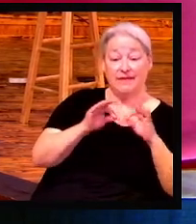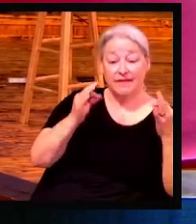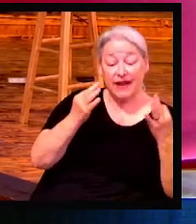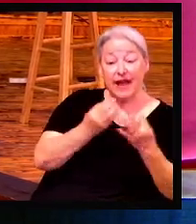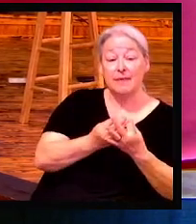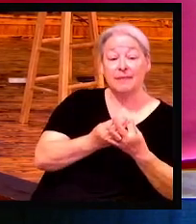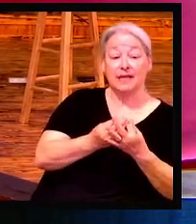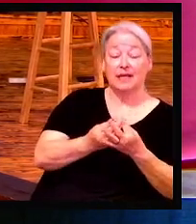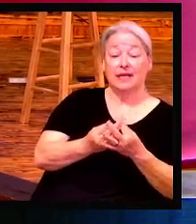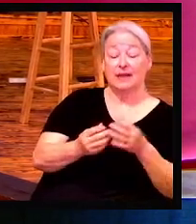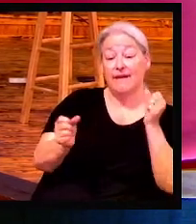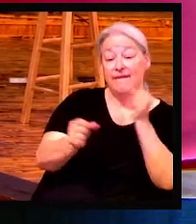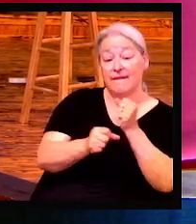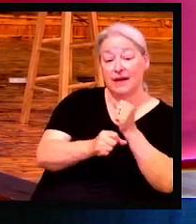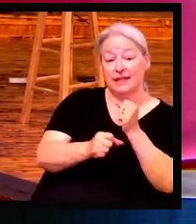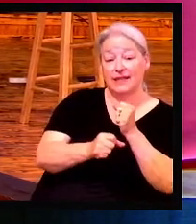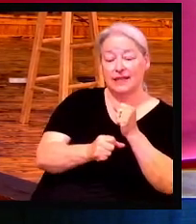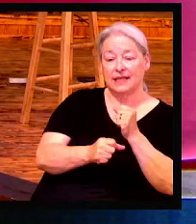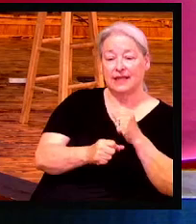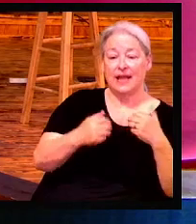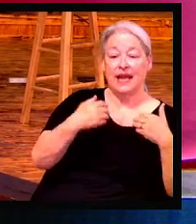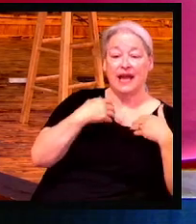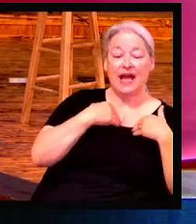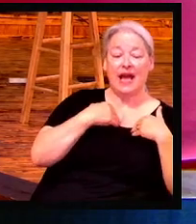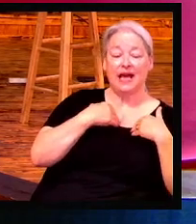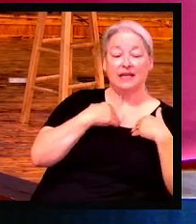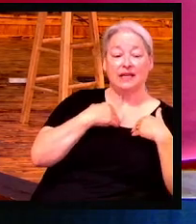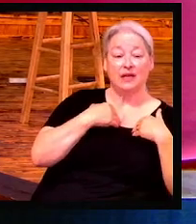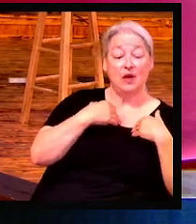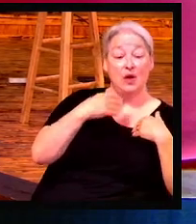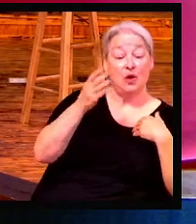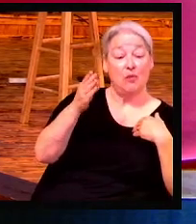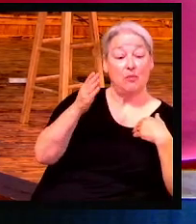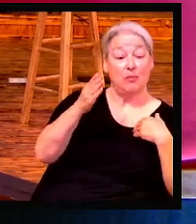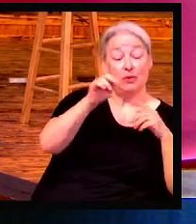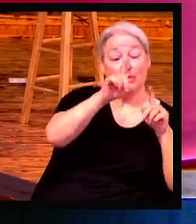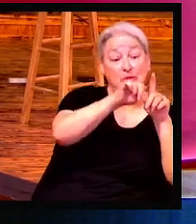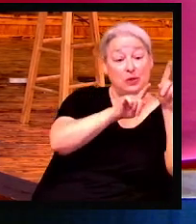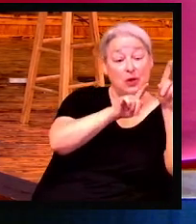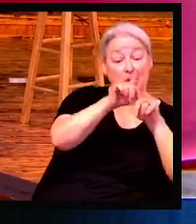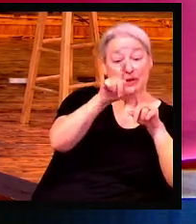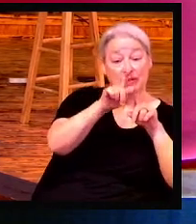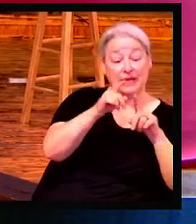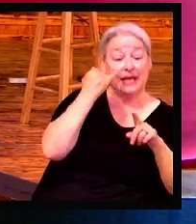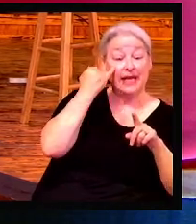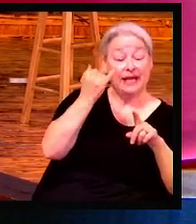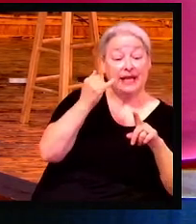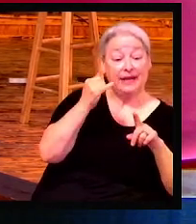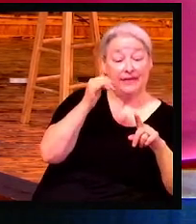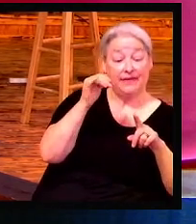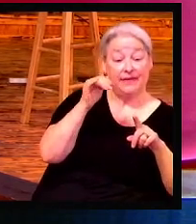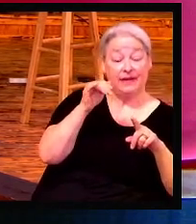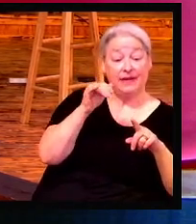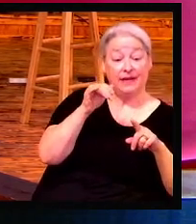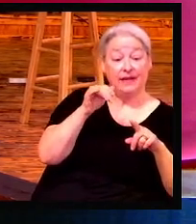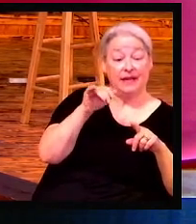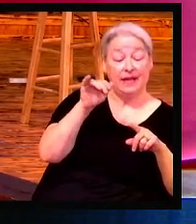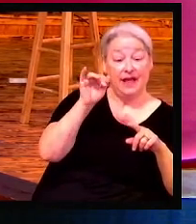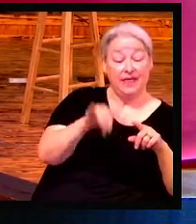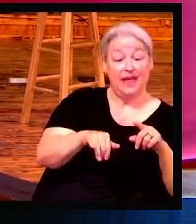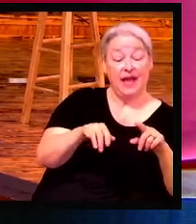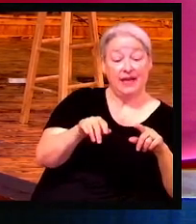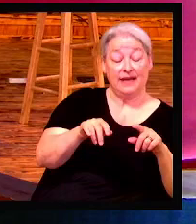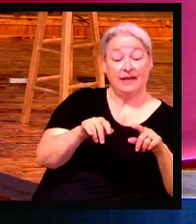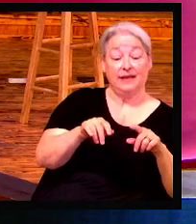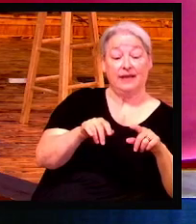they would have blue stars. And if any of those family members did not return and they died in combat, they would change the blue star to a gold